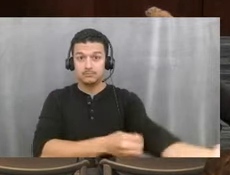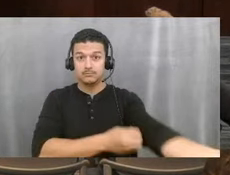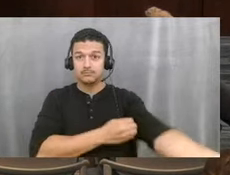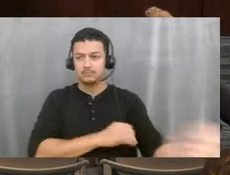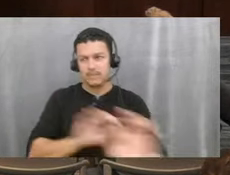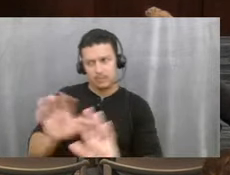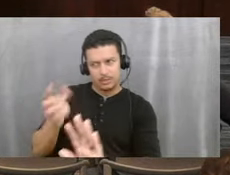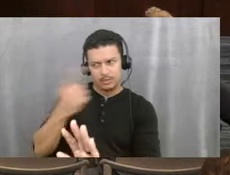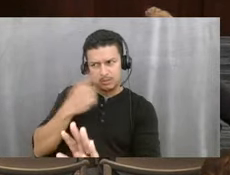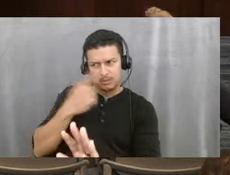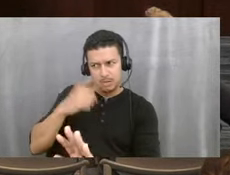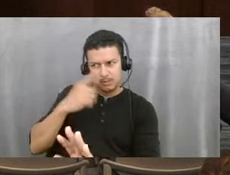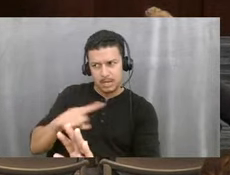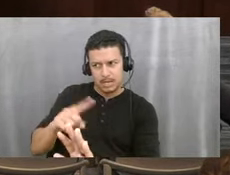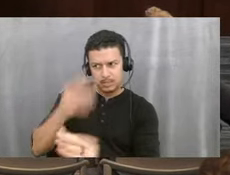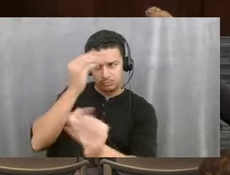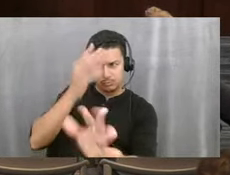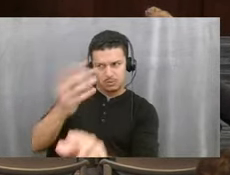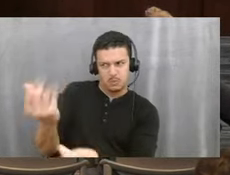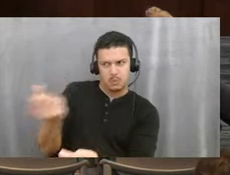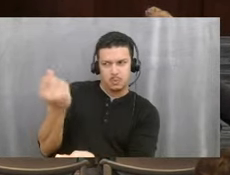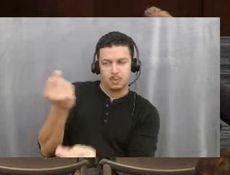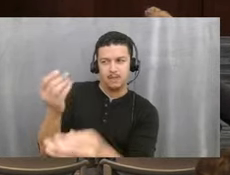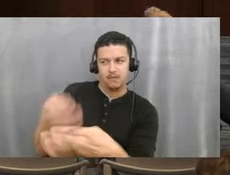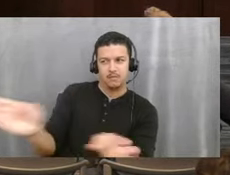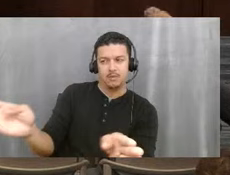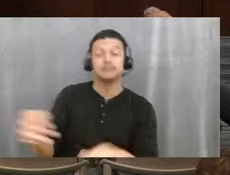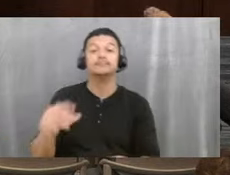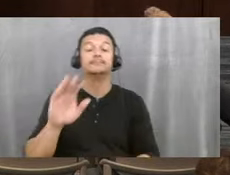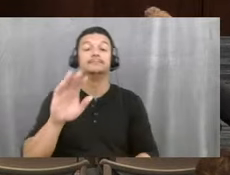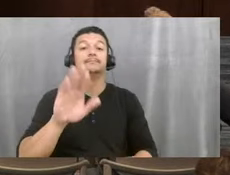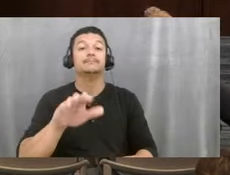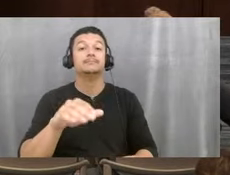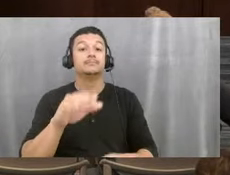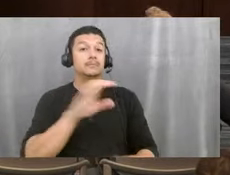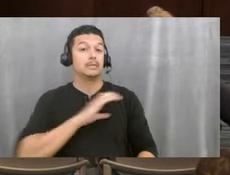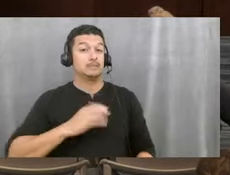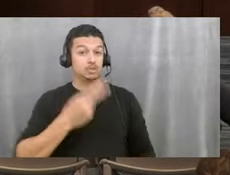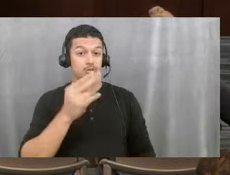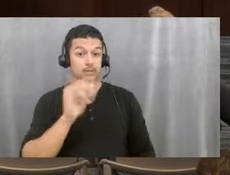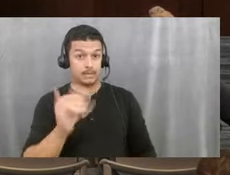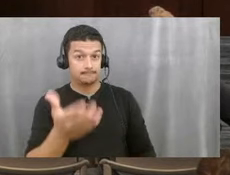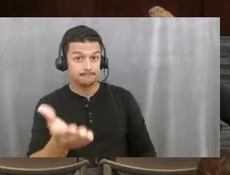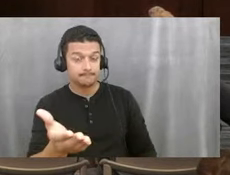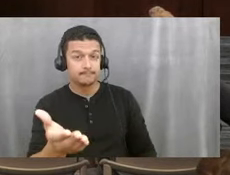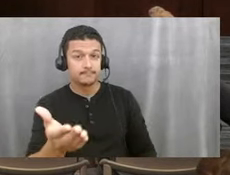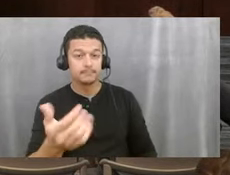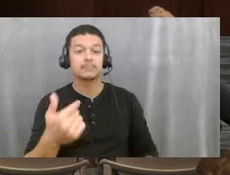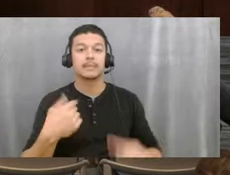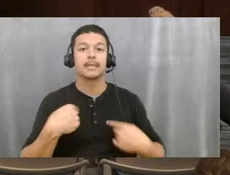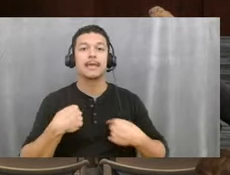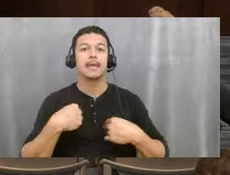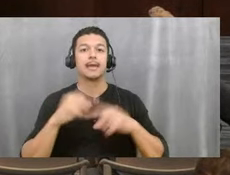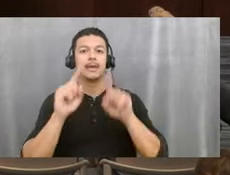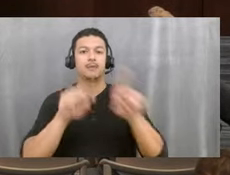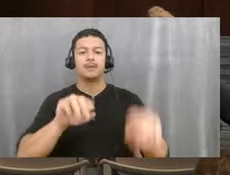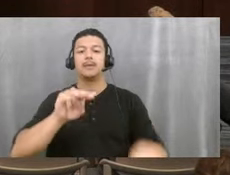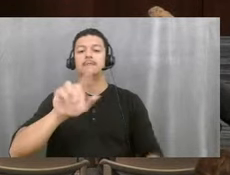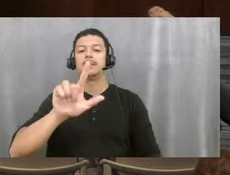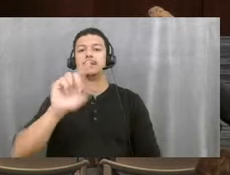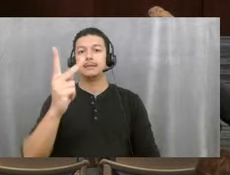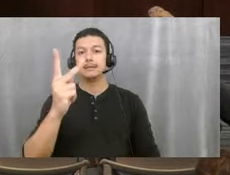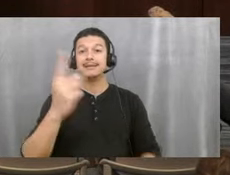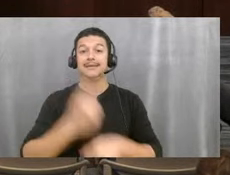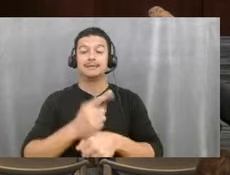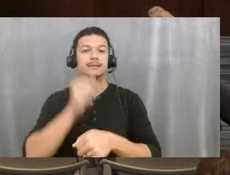disclosures when we get to the public hearing. Perfect. Yeah, let's do that. Commissioner Hay. I did attend MLK Day on yesterday. It was